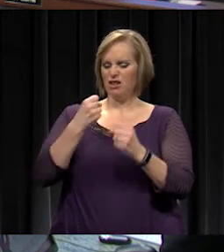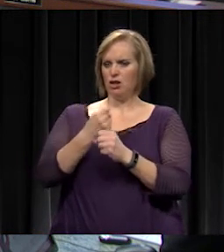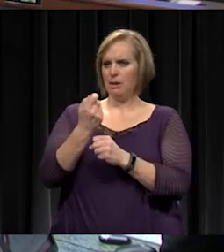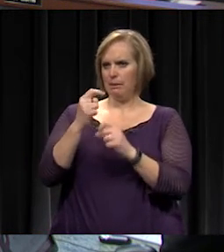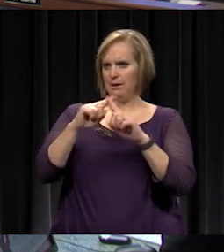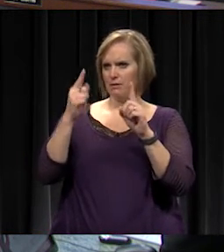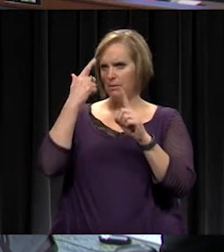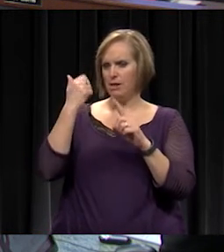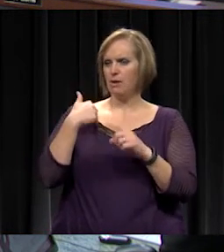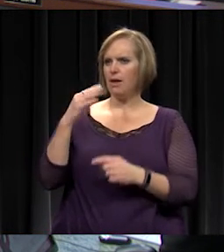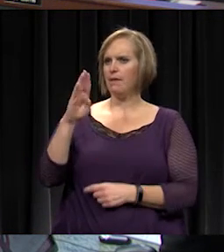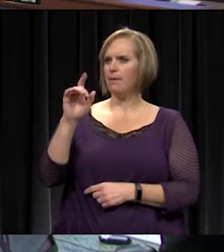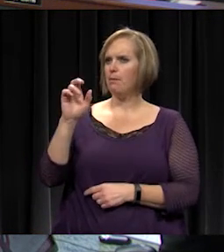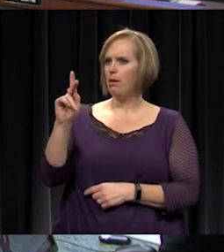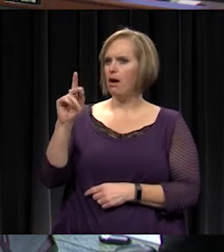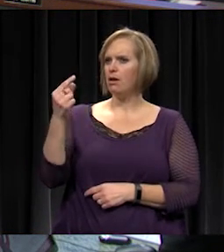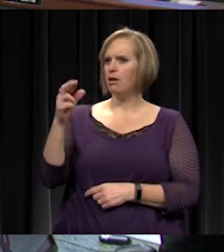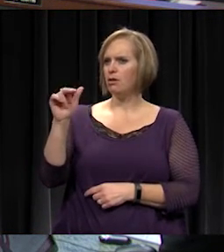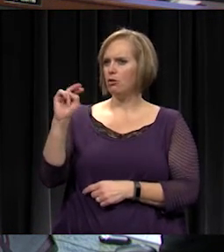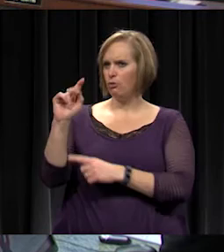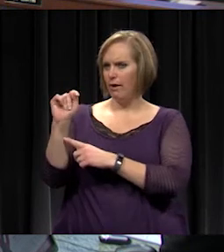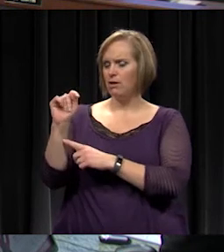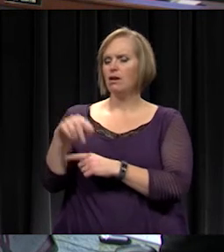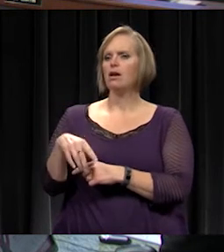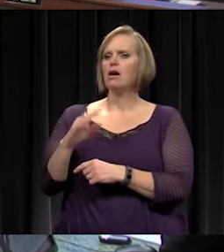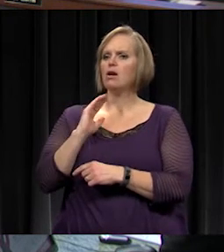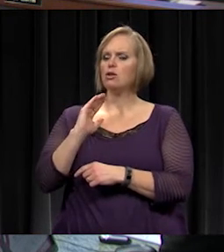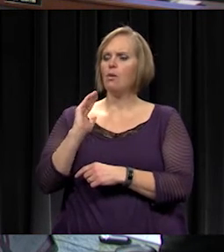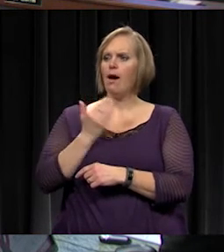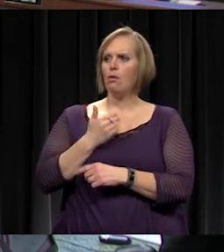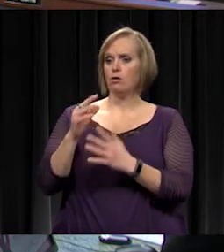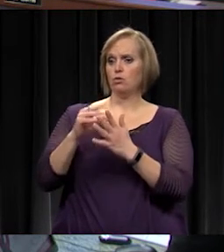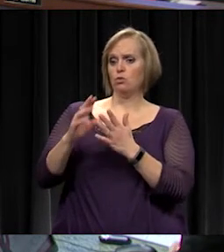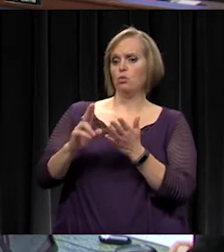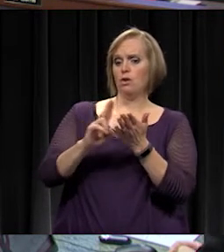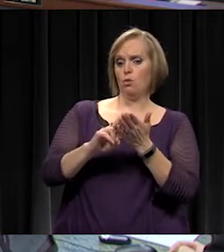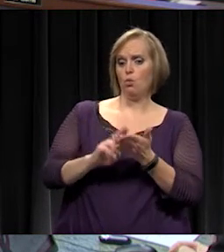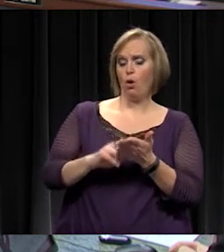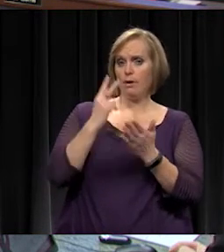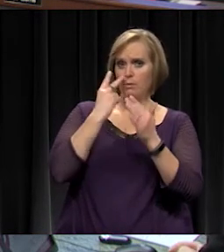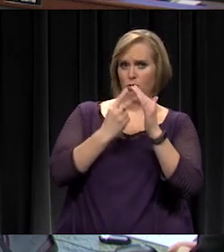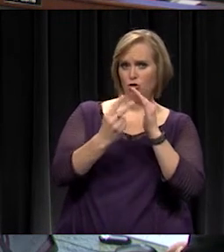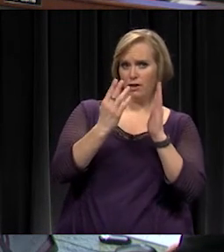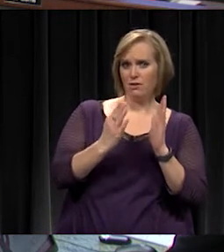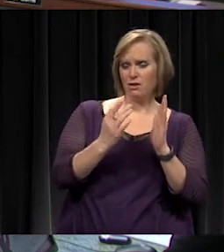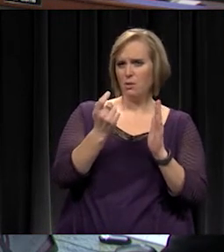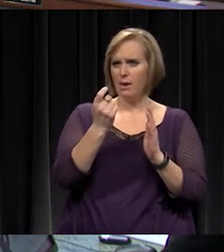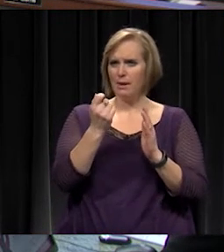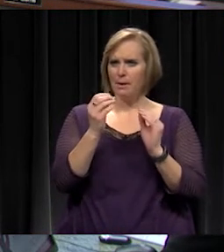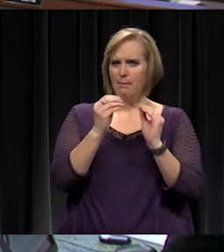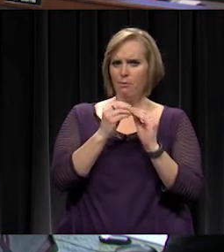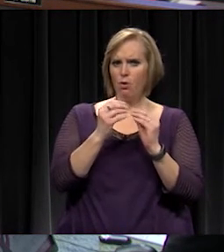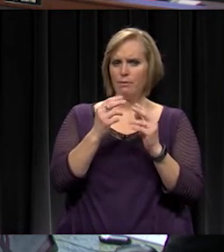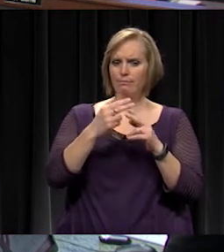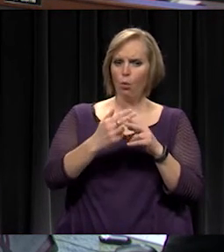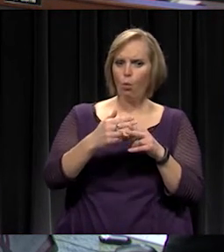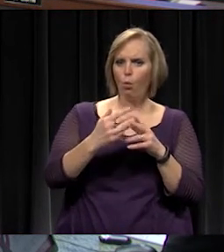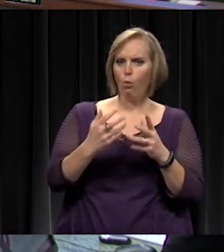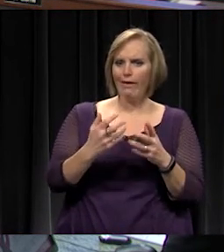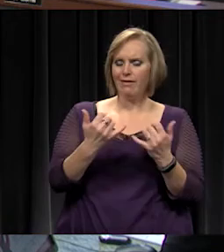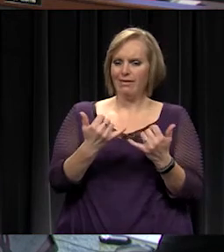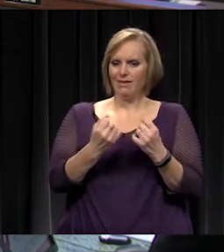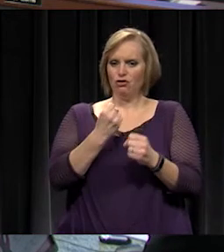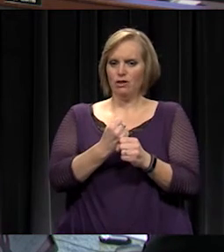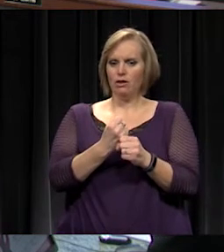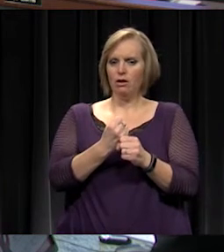had the block grant. So our enrollment projections were a little more, had a little more weight this year as far as